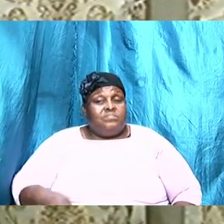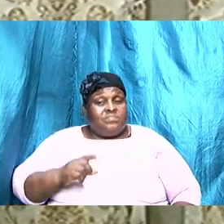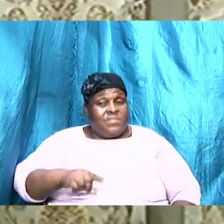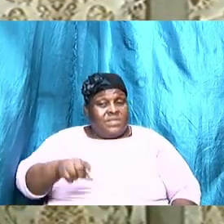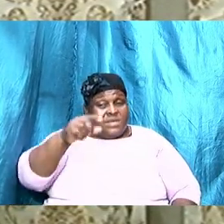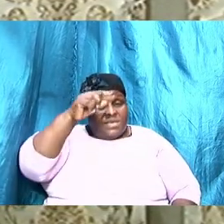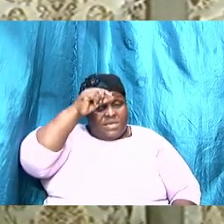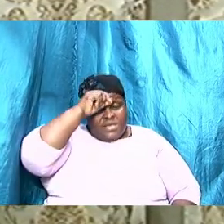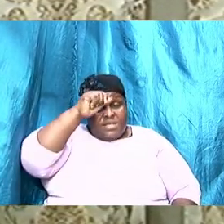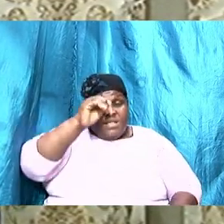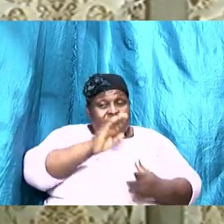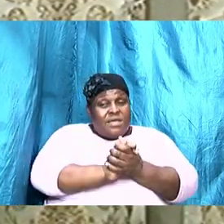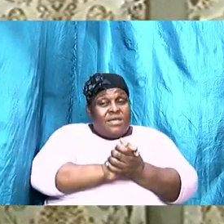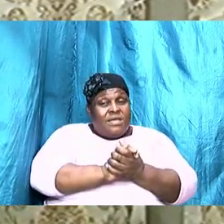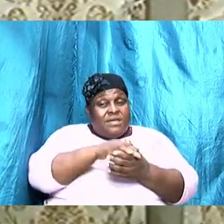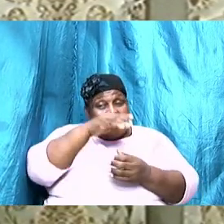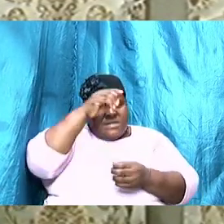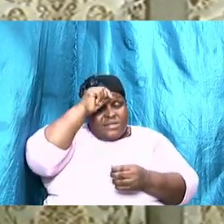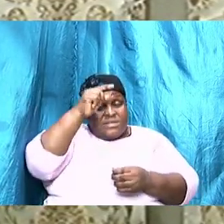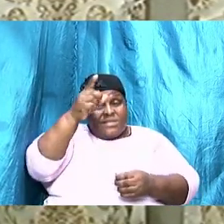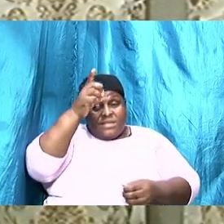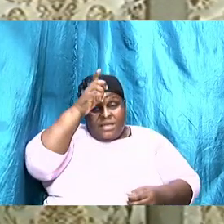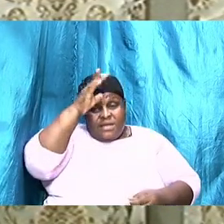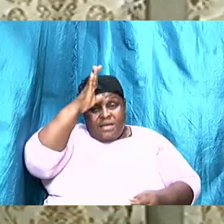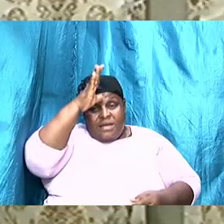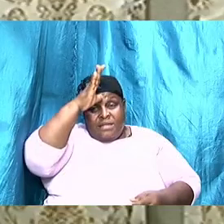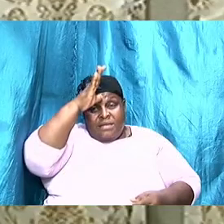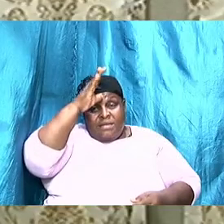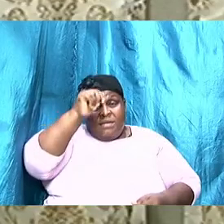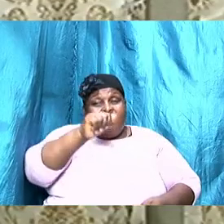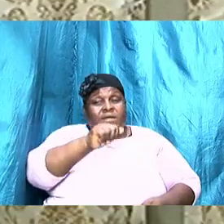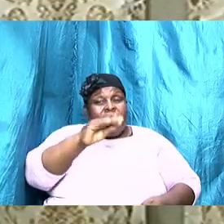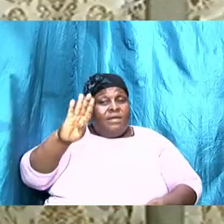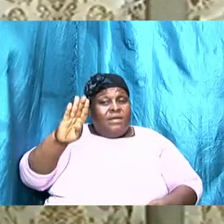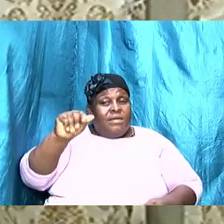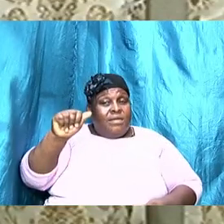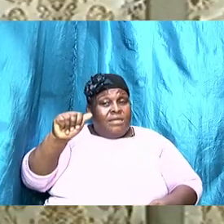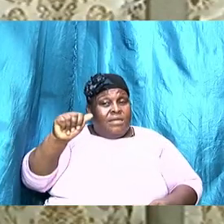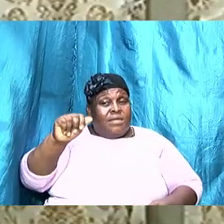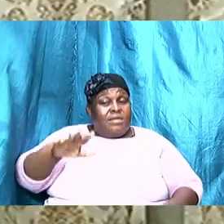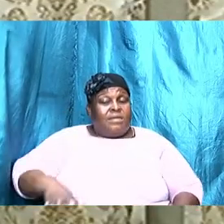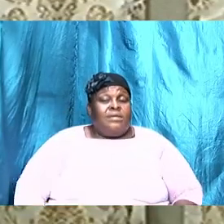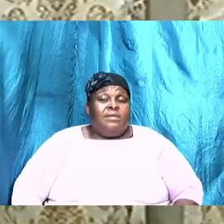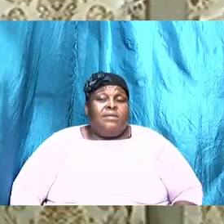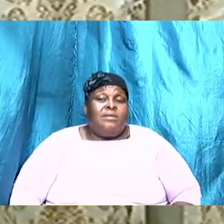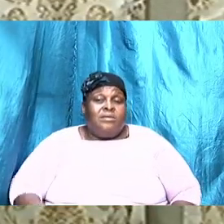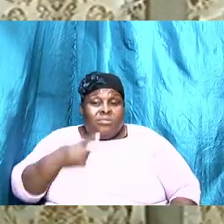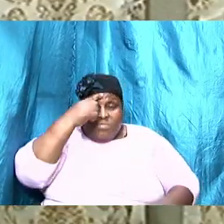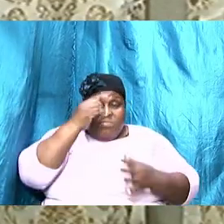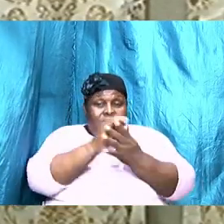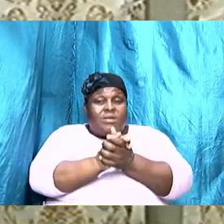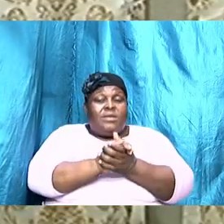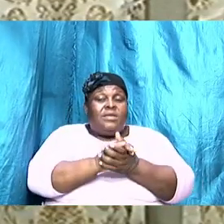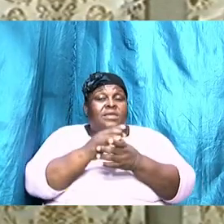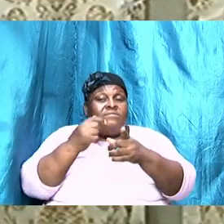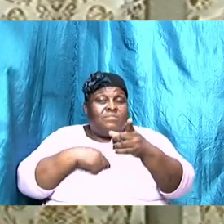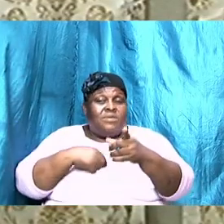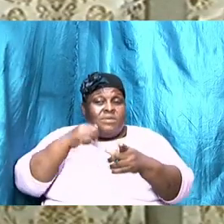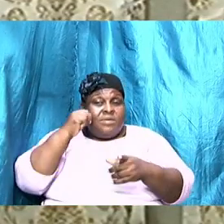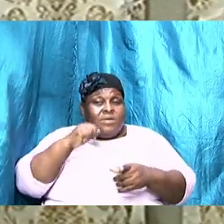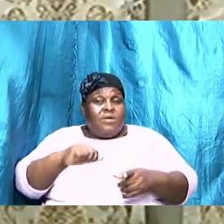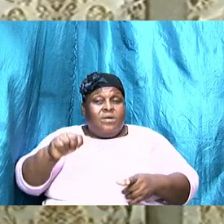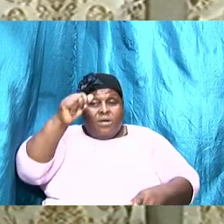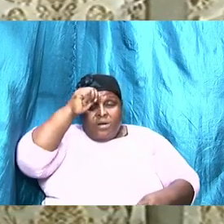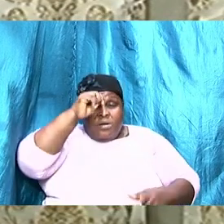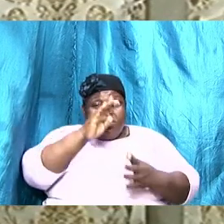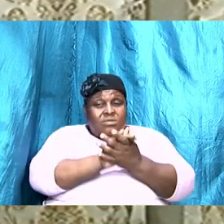like her daddy her source her Abba believe me husbands when we say